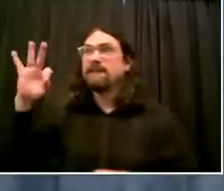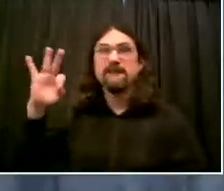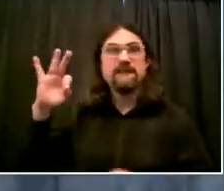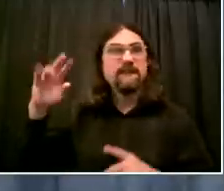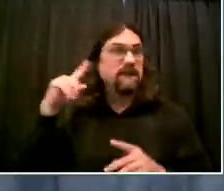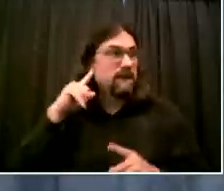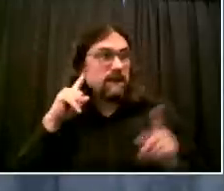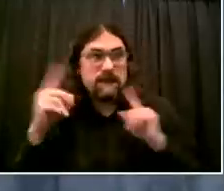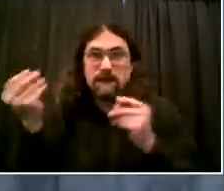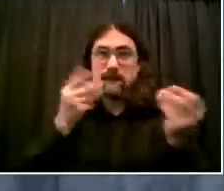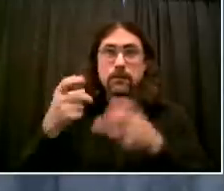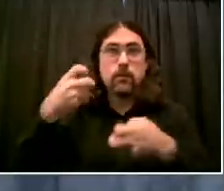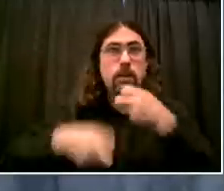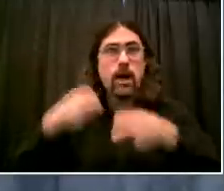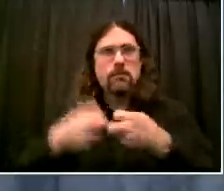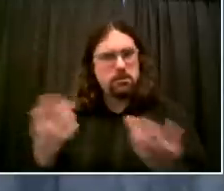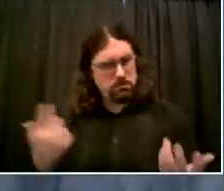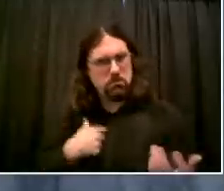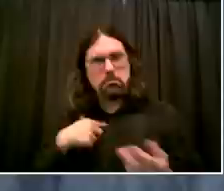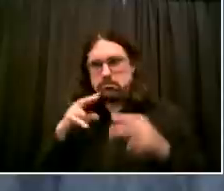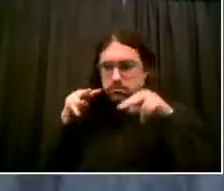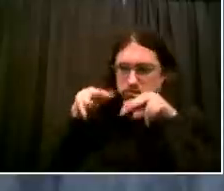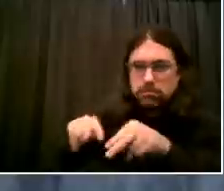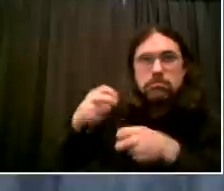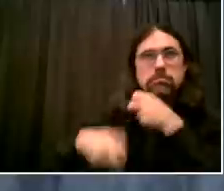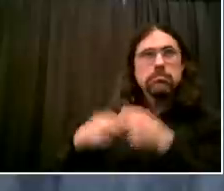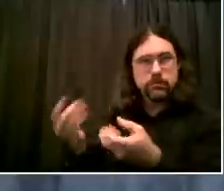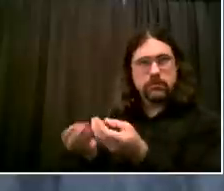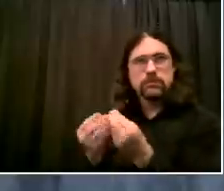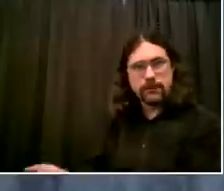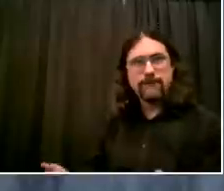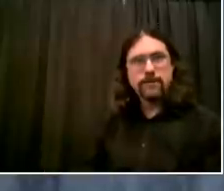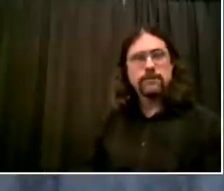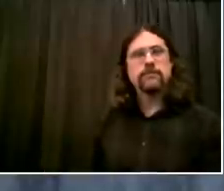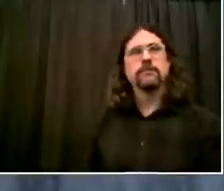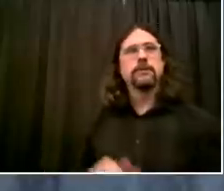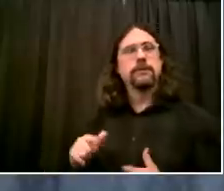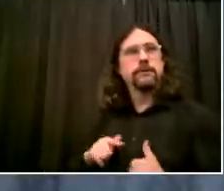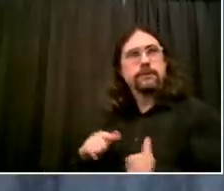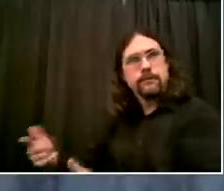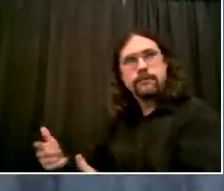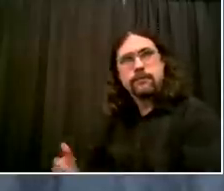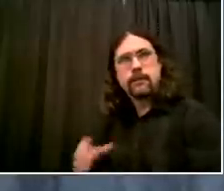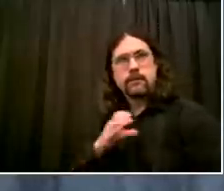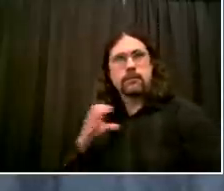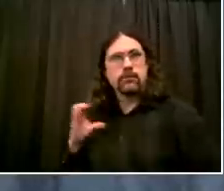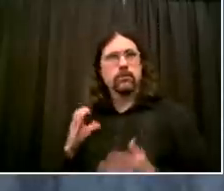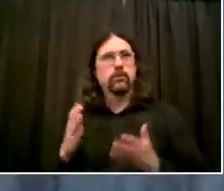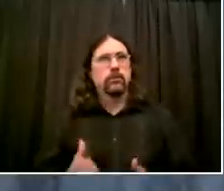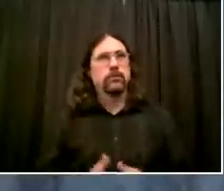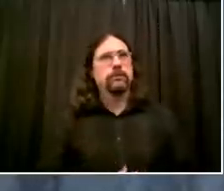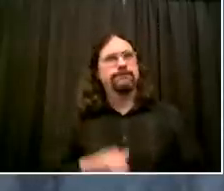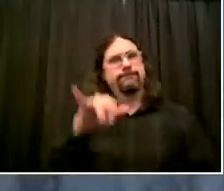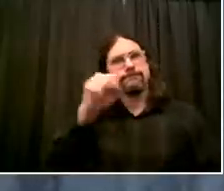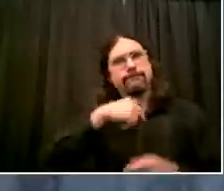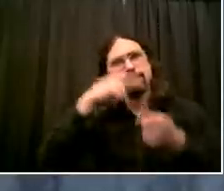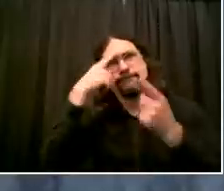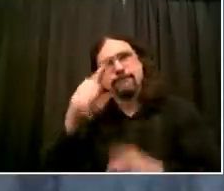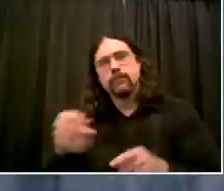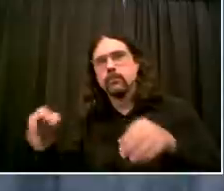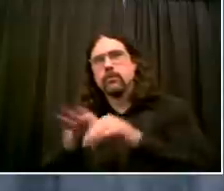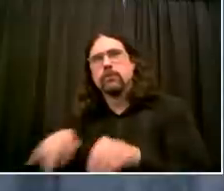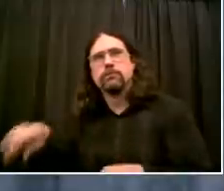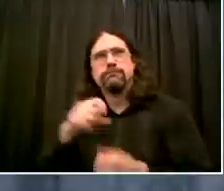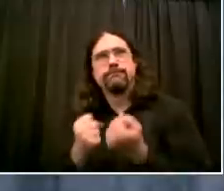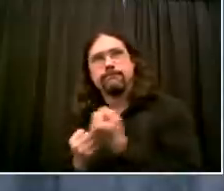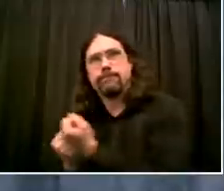restaurants as we could. There will be individual circumstances in this large, complicated city between DOT, SBS, Department of Health, and City